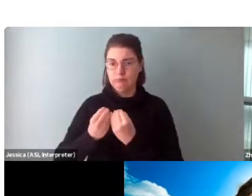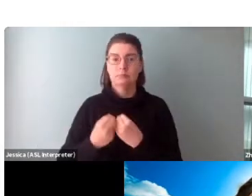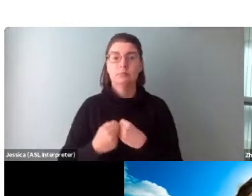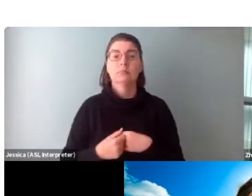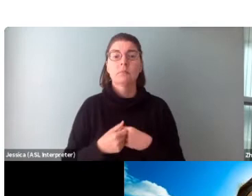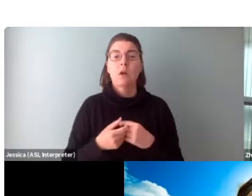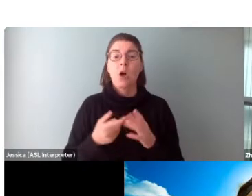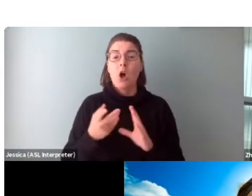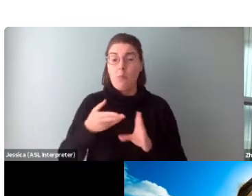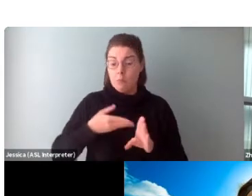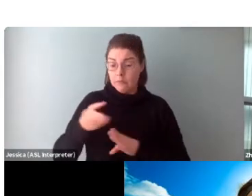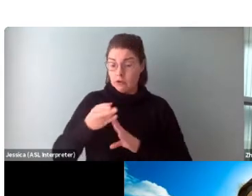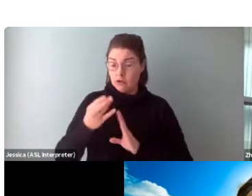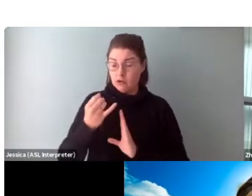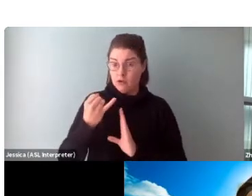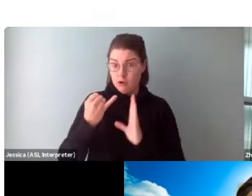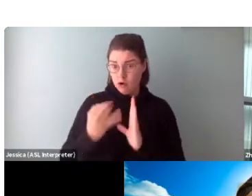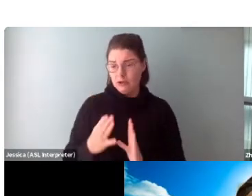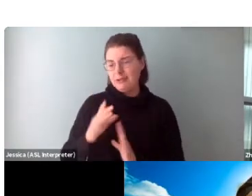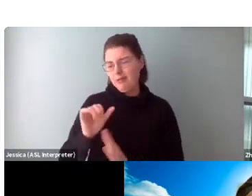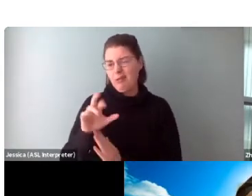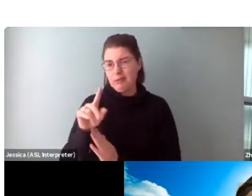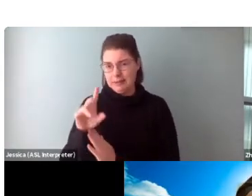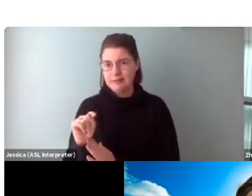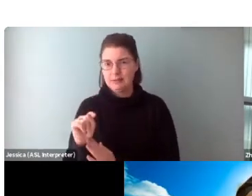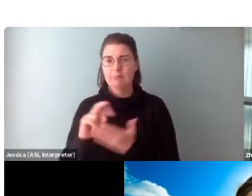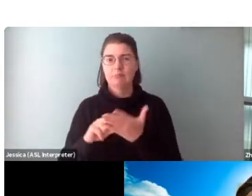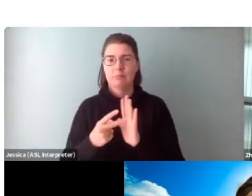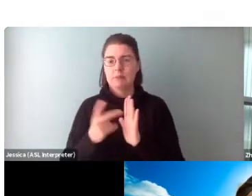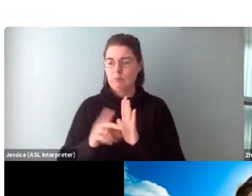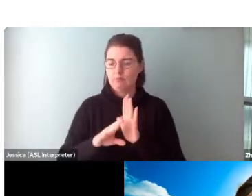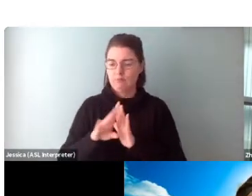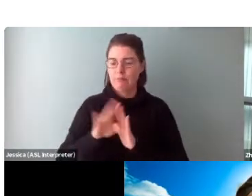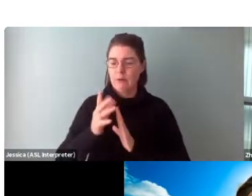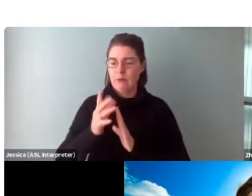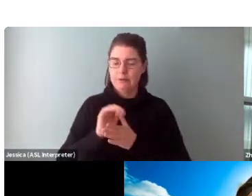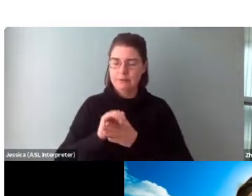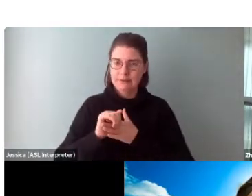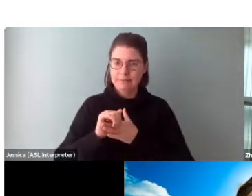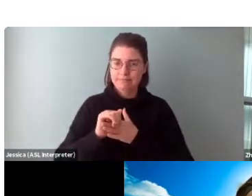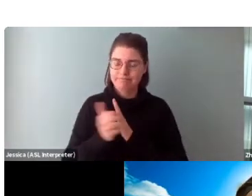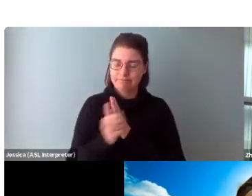OAC as someone who has developed skills through training or practice,